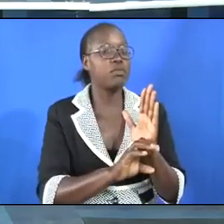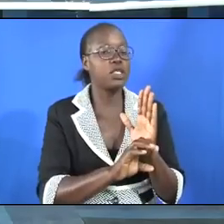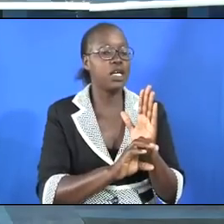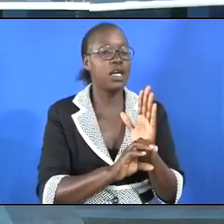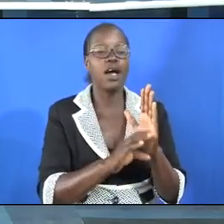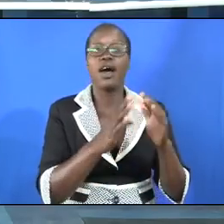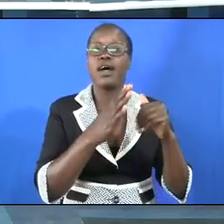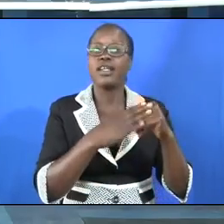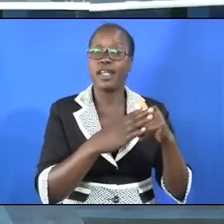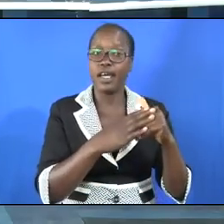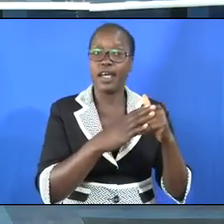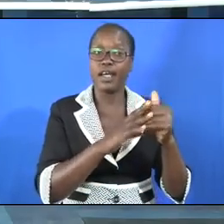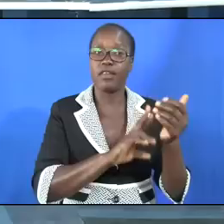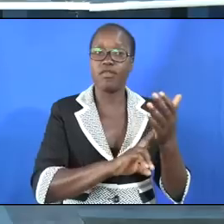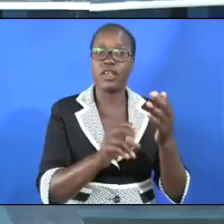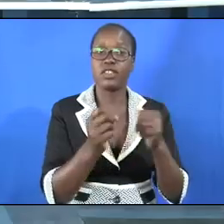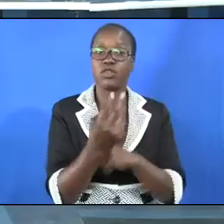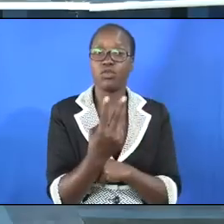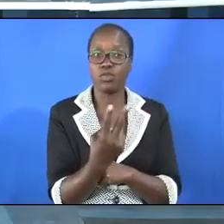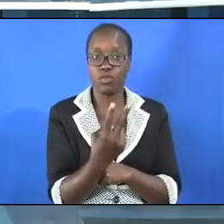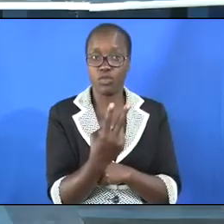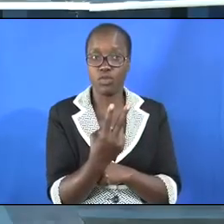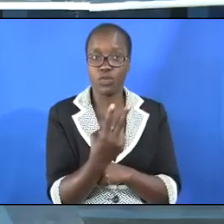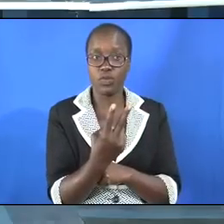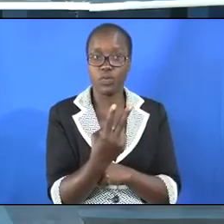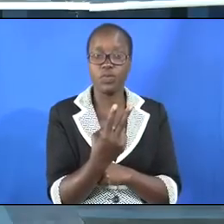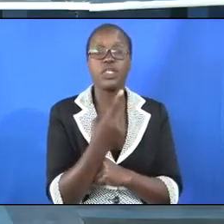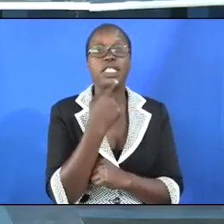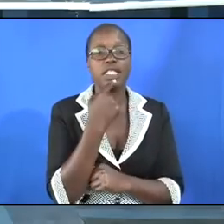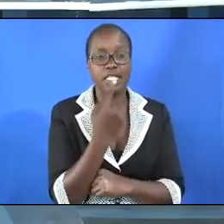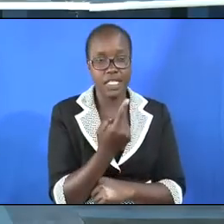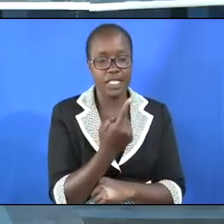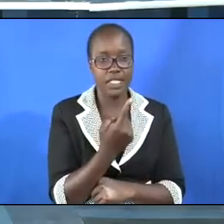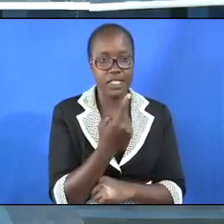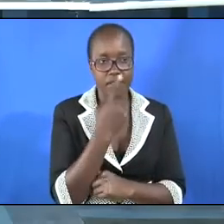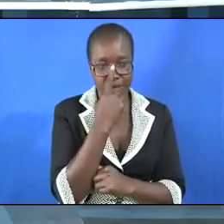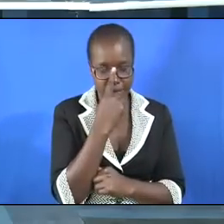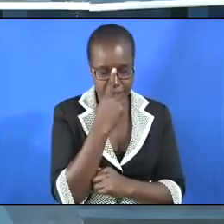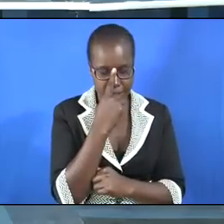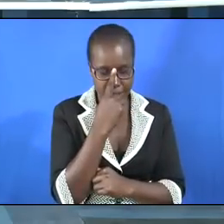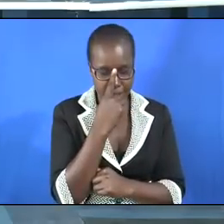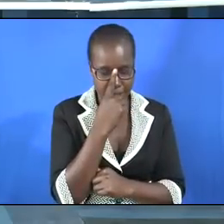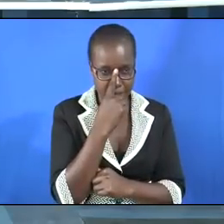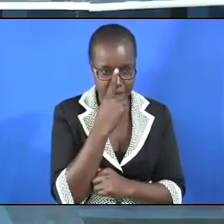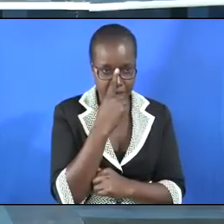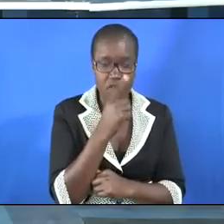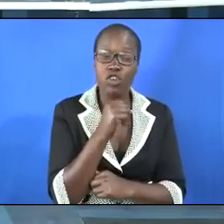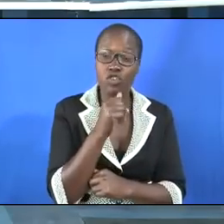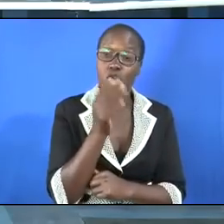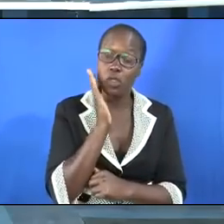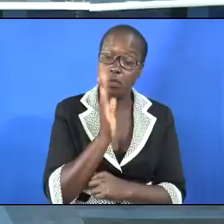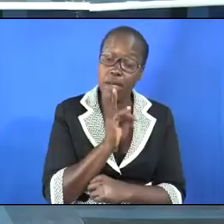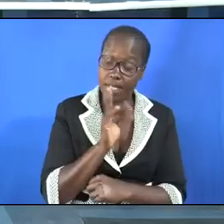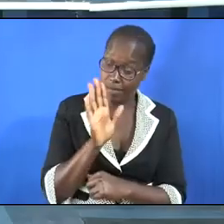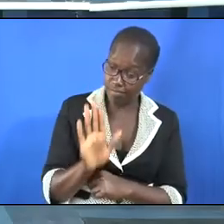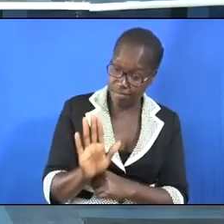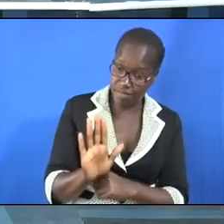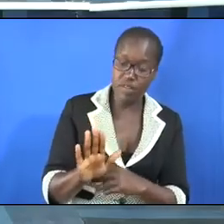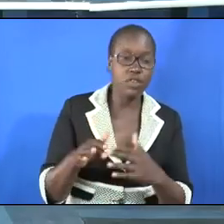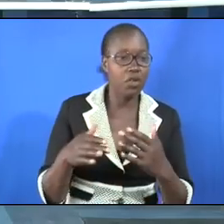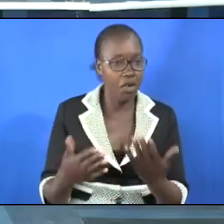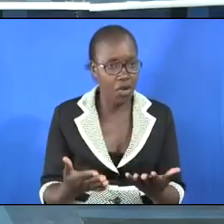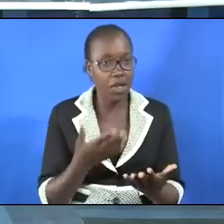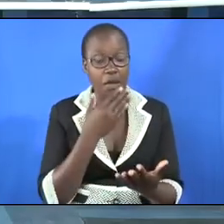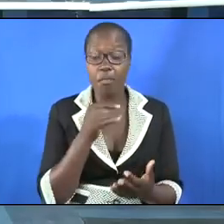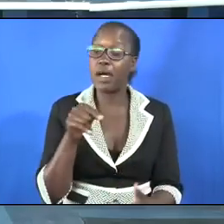number 9 and verse number 2, says, It was neither the parents, nor